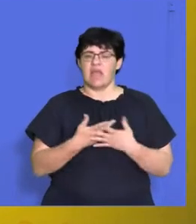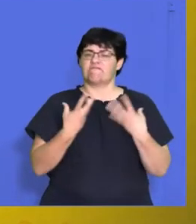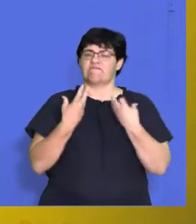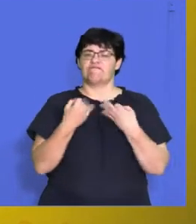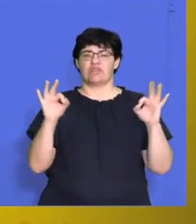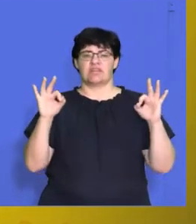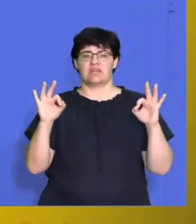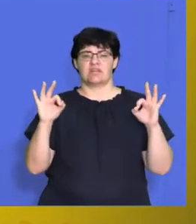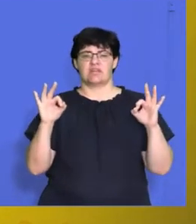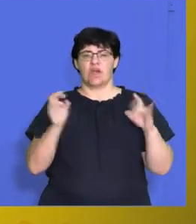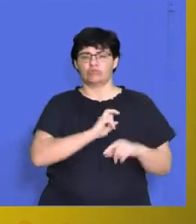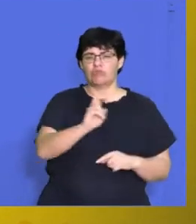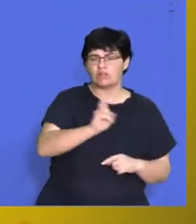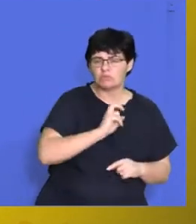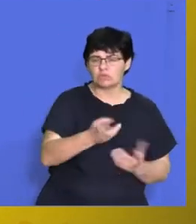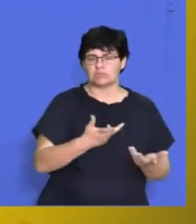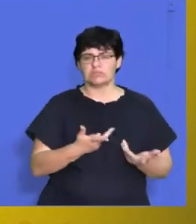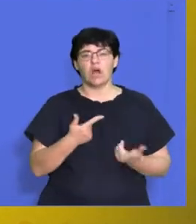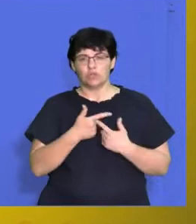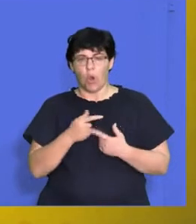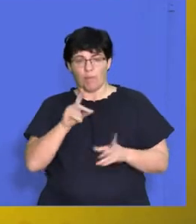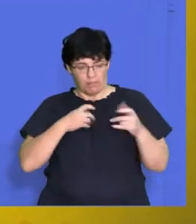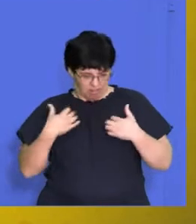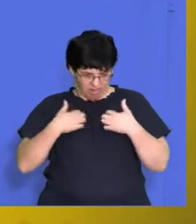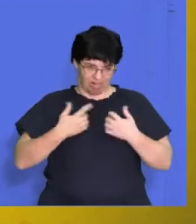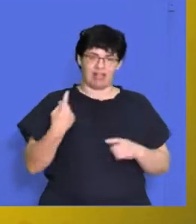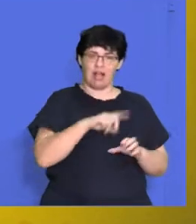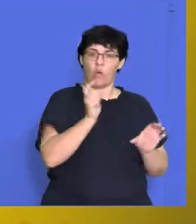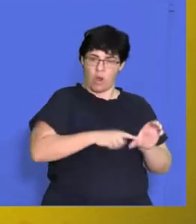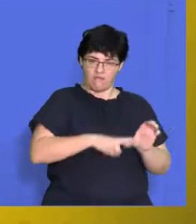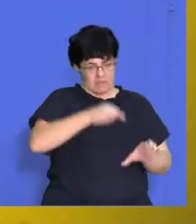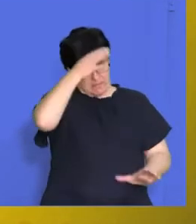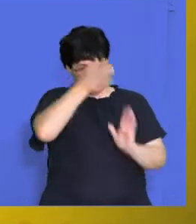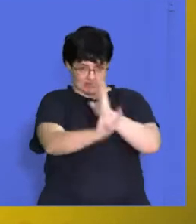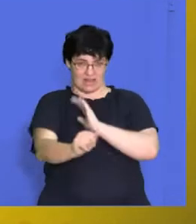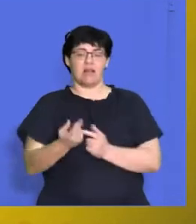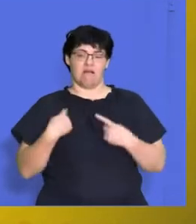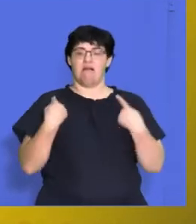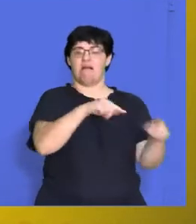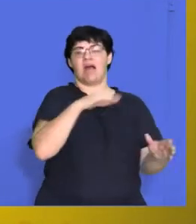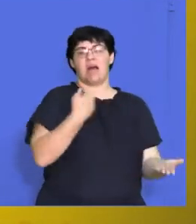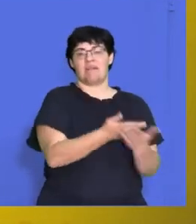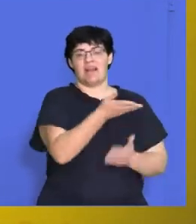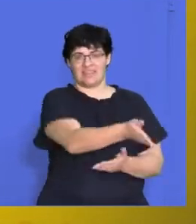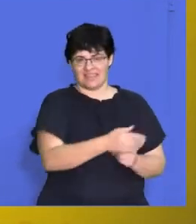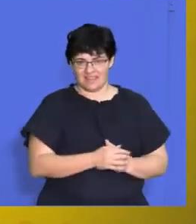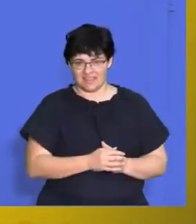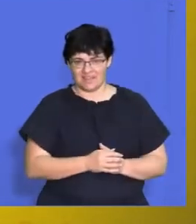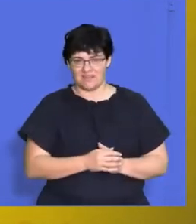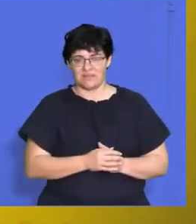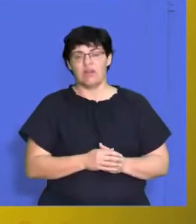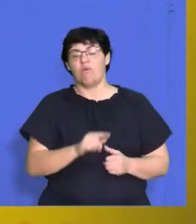transport for you. So it attracts very qualified potential employees,